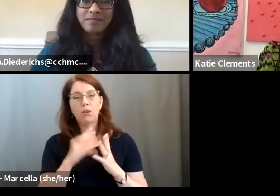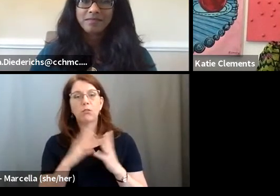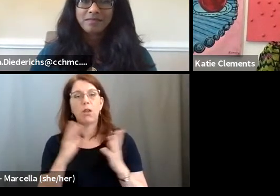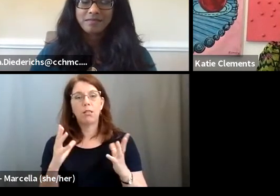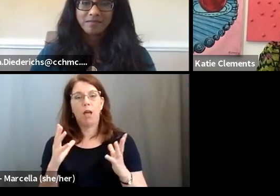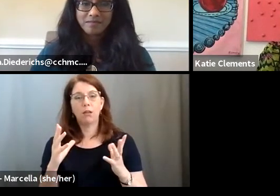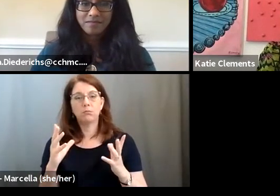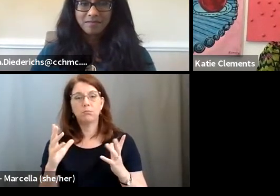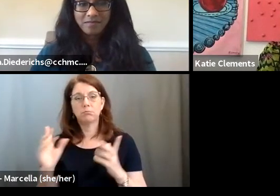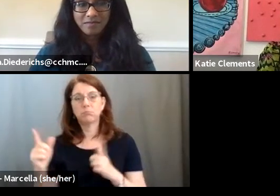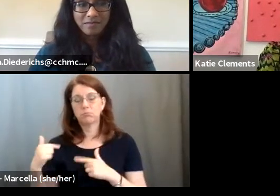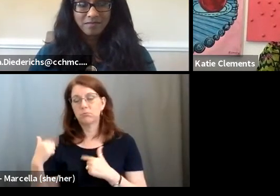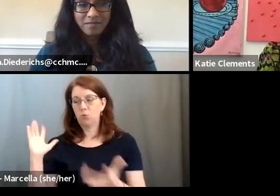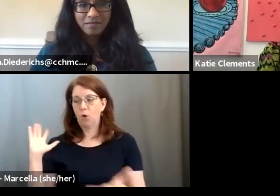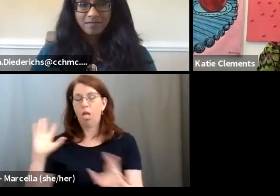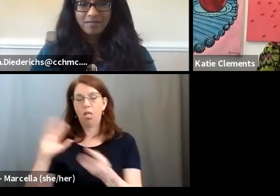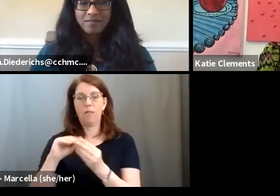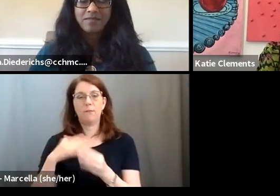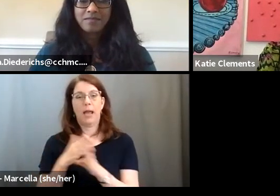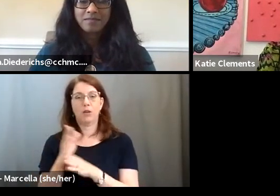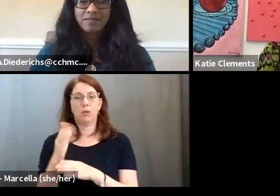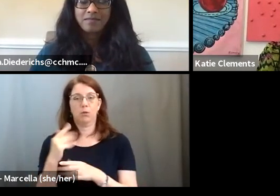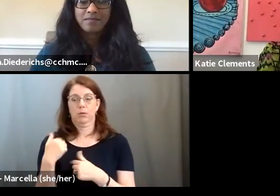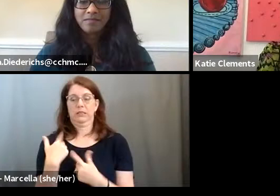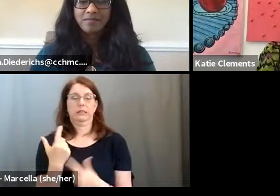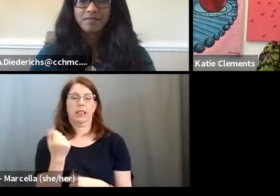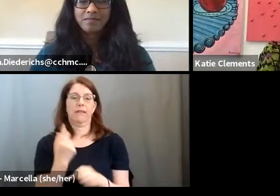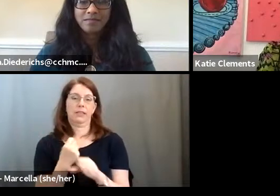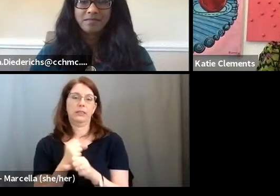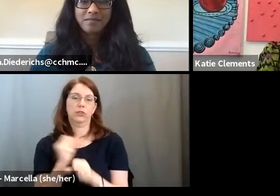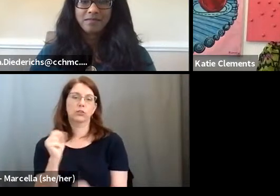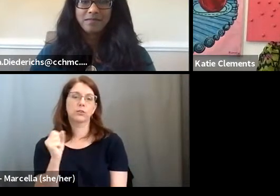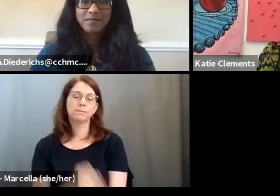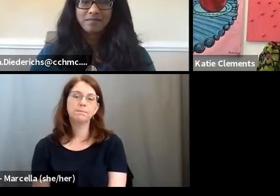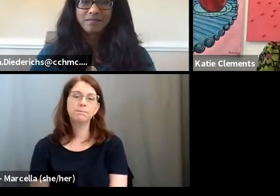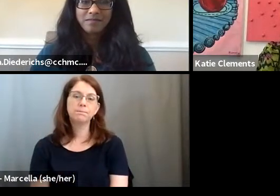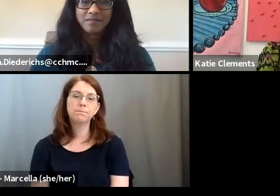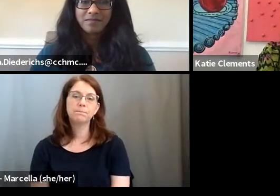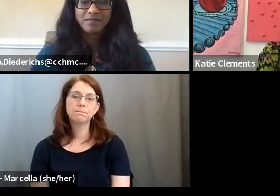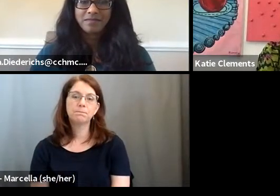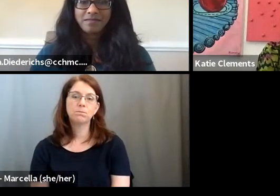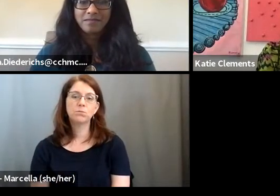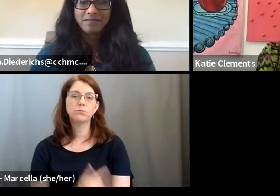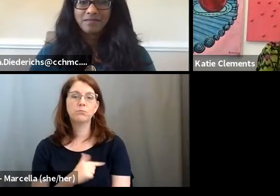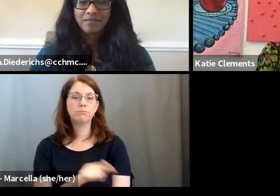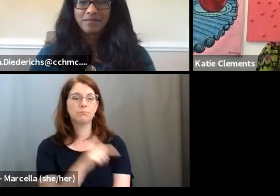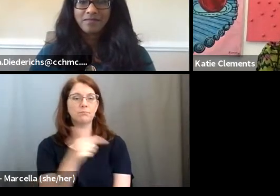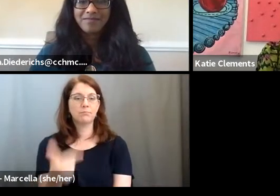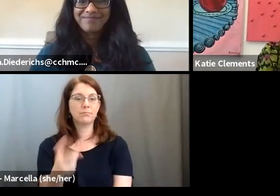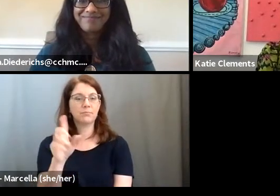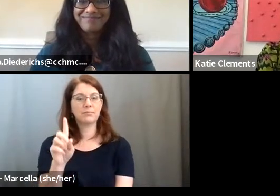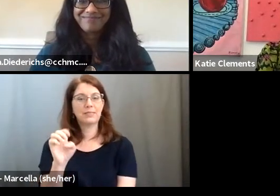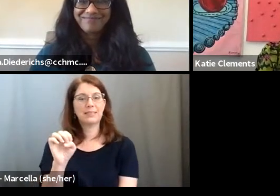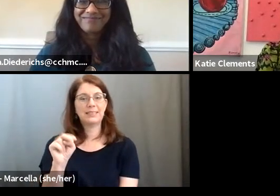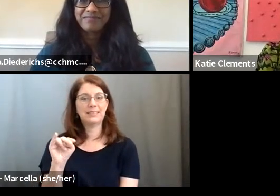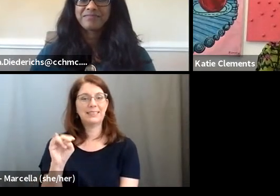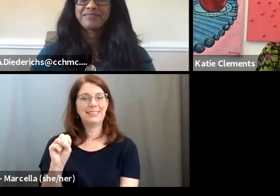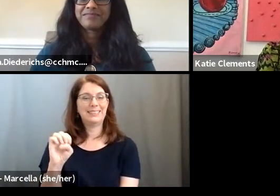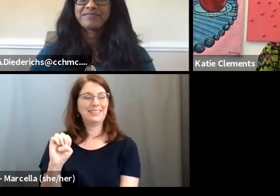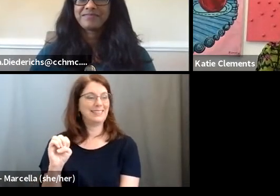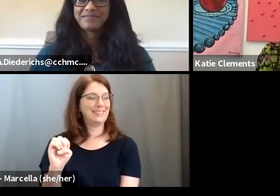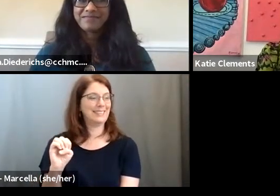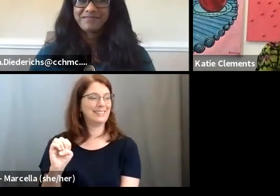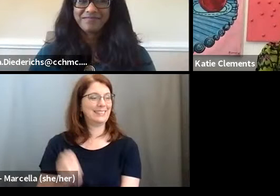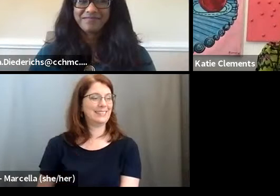all of my career, but definitely over the last 11 years. I'll kick it over to Denise, your first on my list.